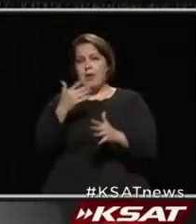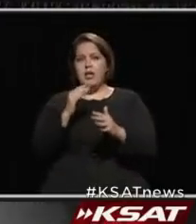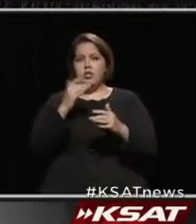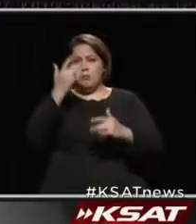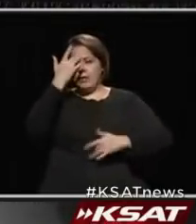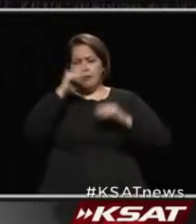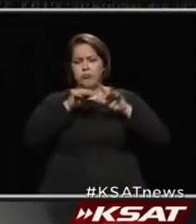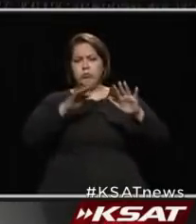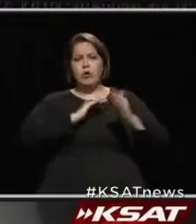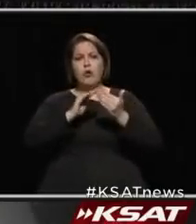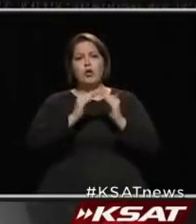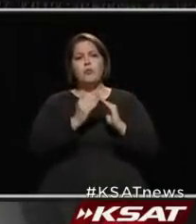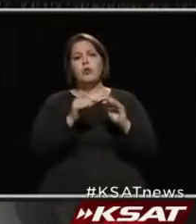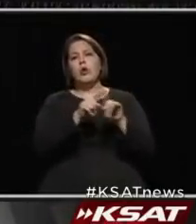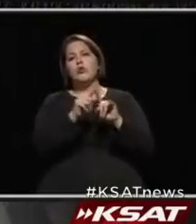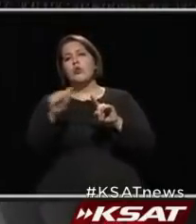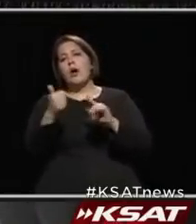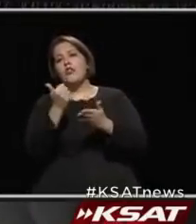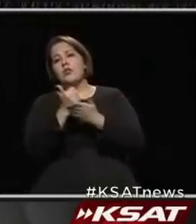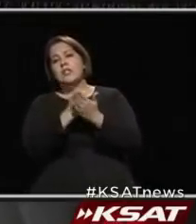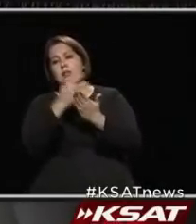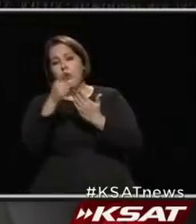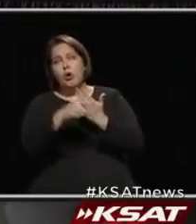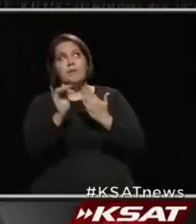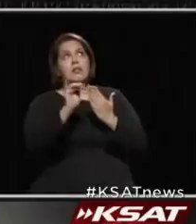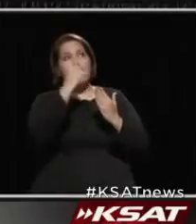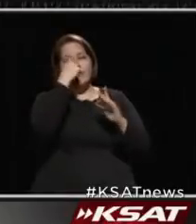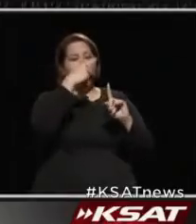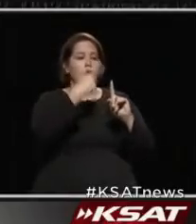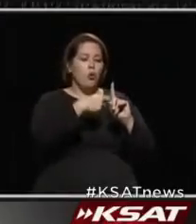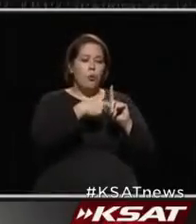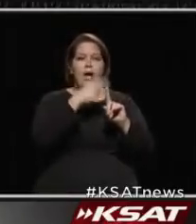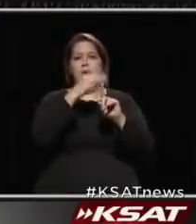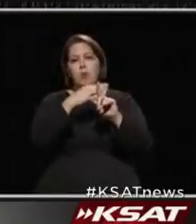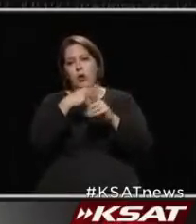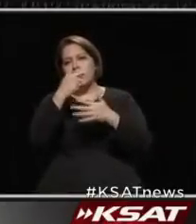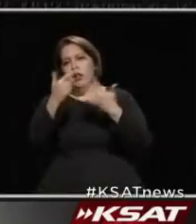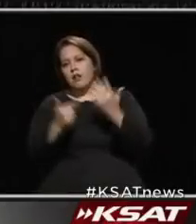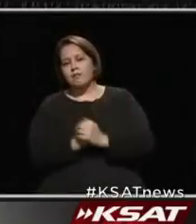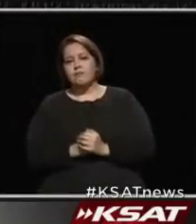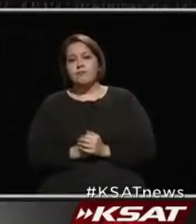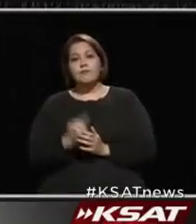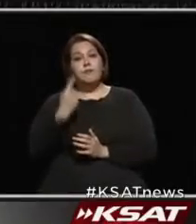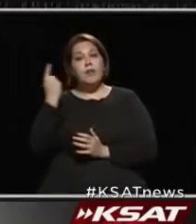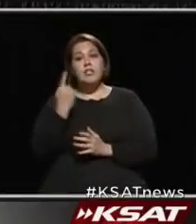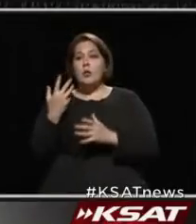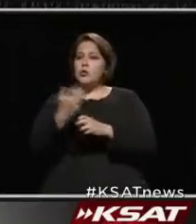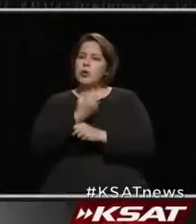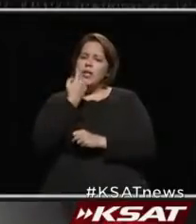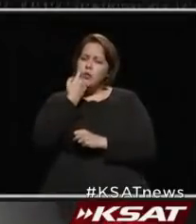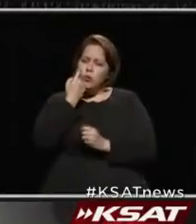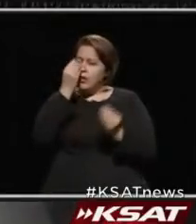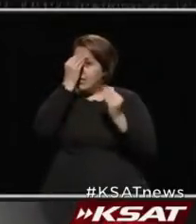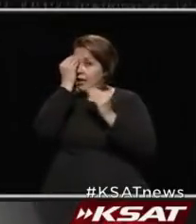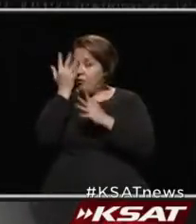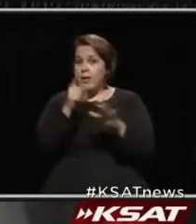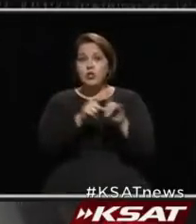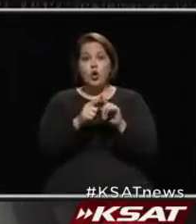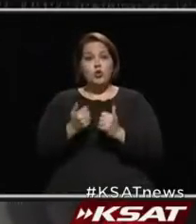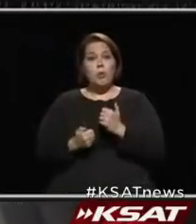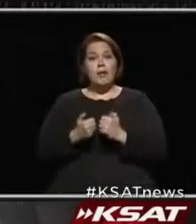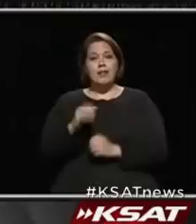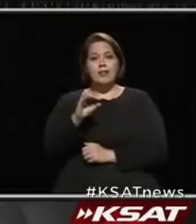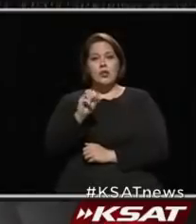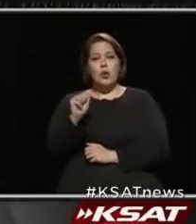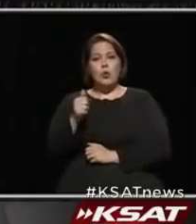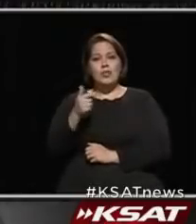as other assistance programs, such as help paying rent and mortgage, etc. As always, you can get the latest on COVID-19 also by texting